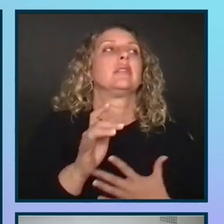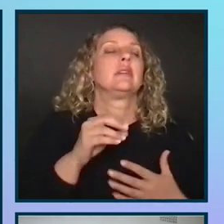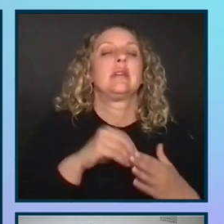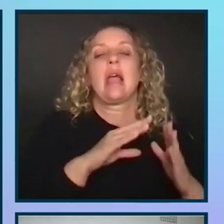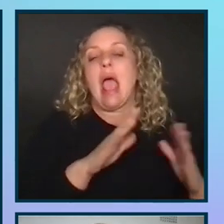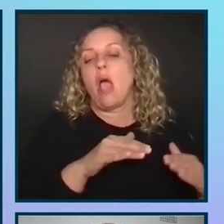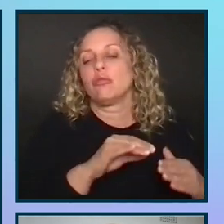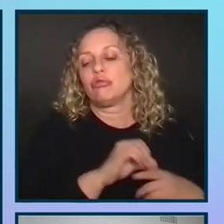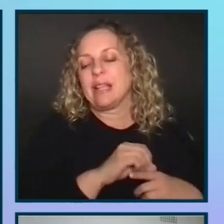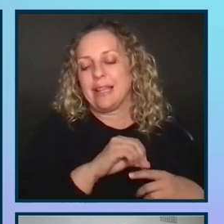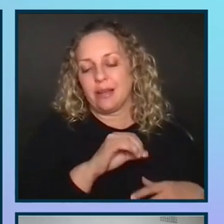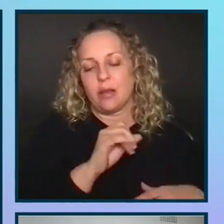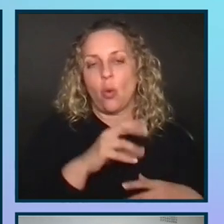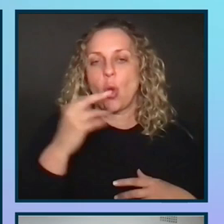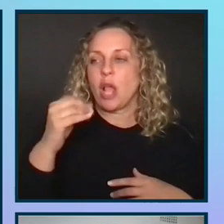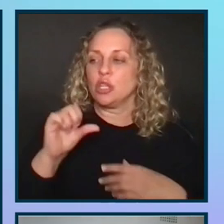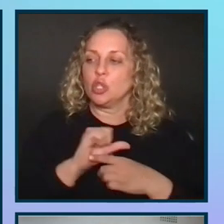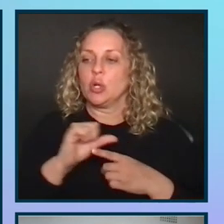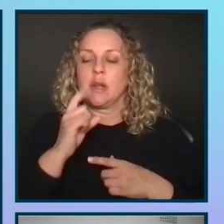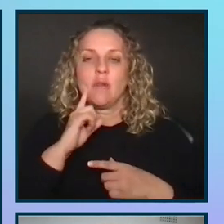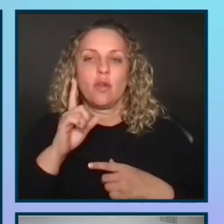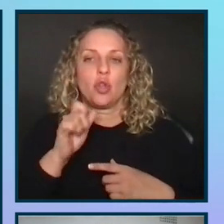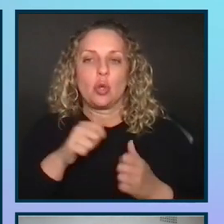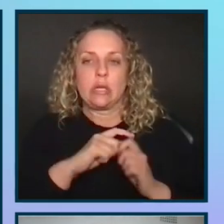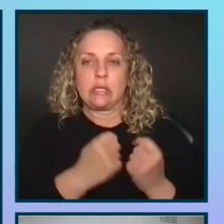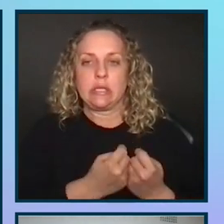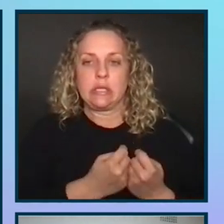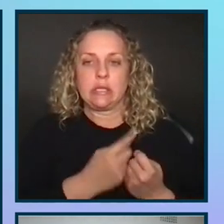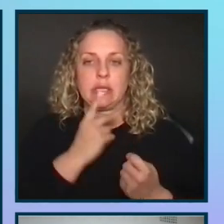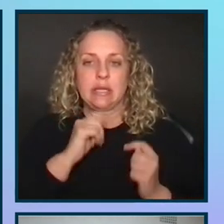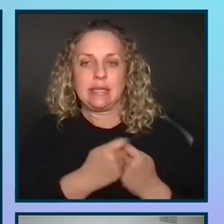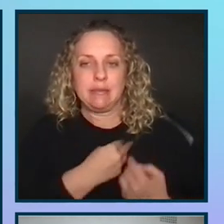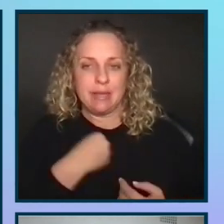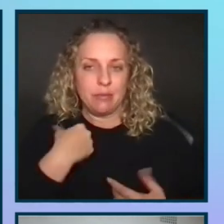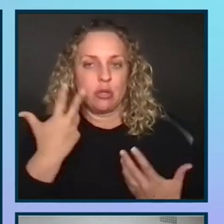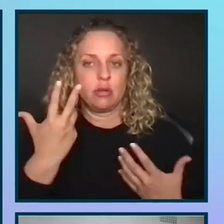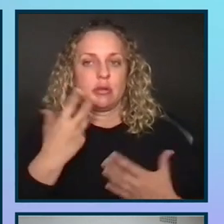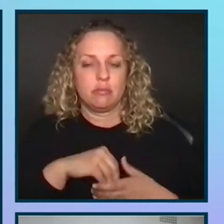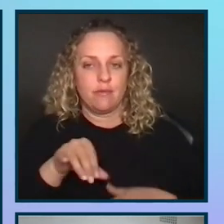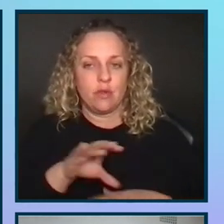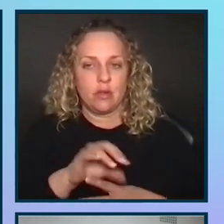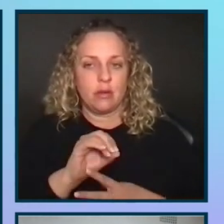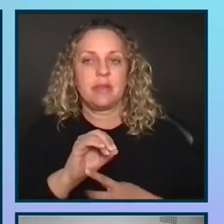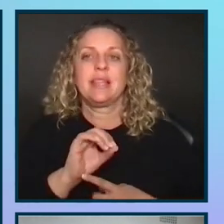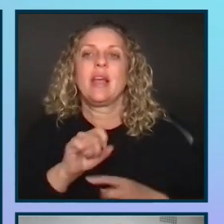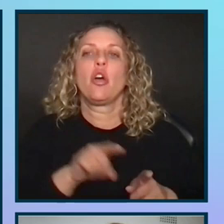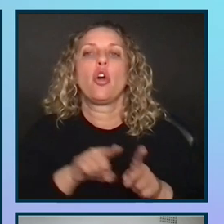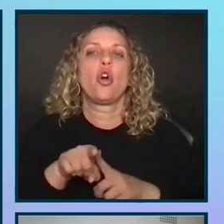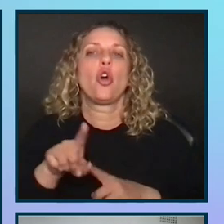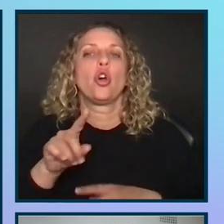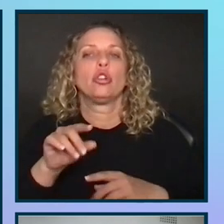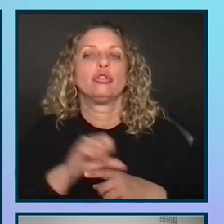-house training or external training for like your team and team members and company? And also training that will